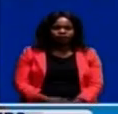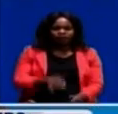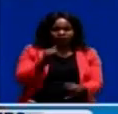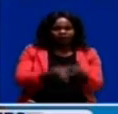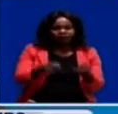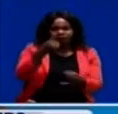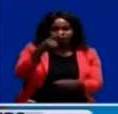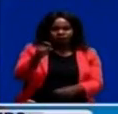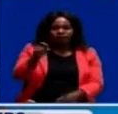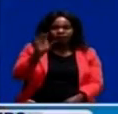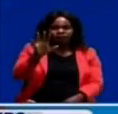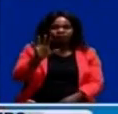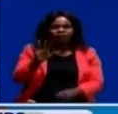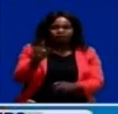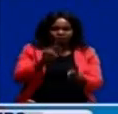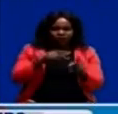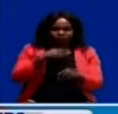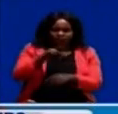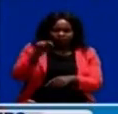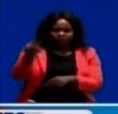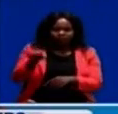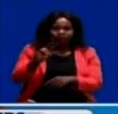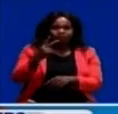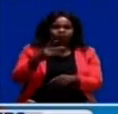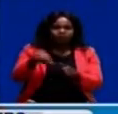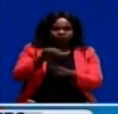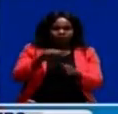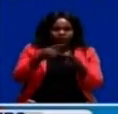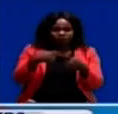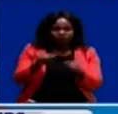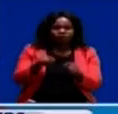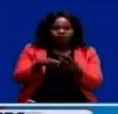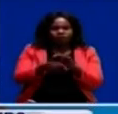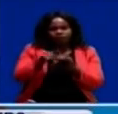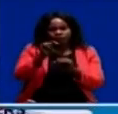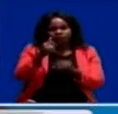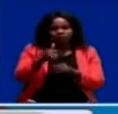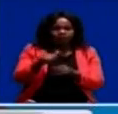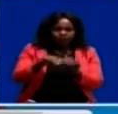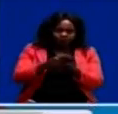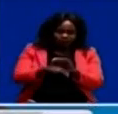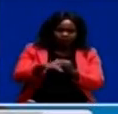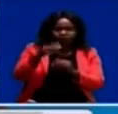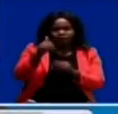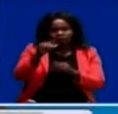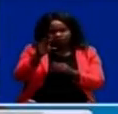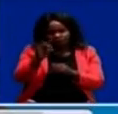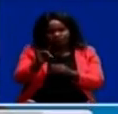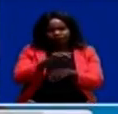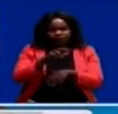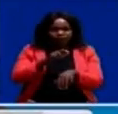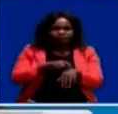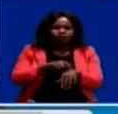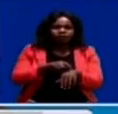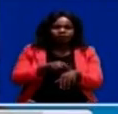Finally, 105 ragas have been selected to the next round of trials for the under-18 and under-20